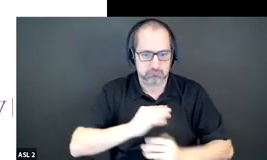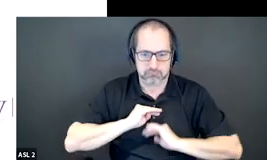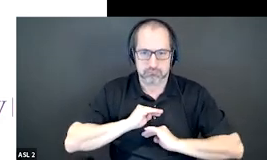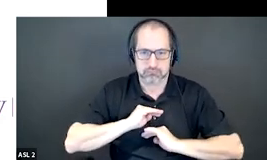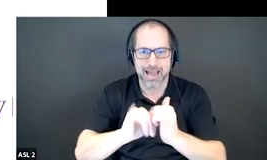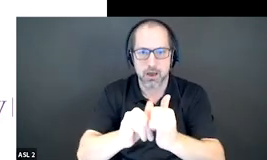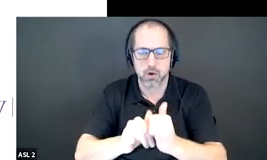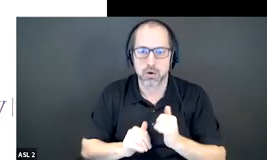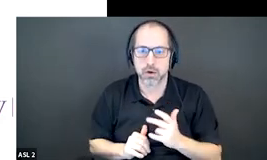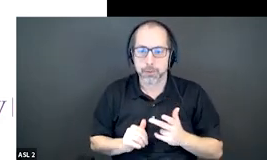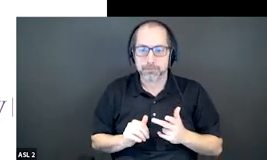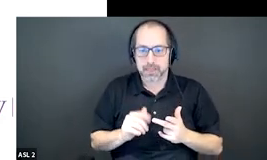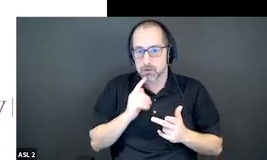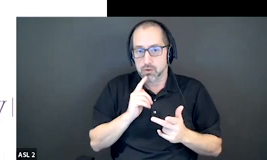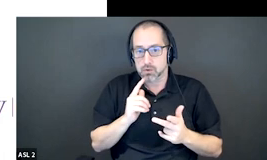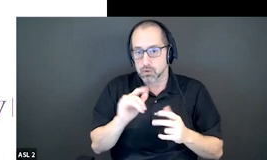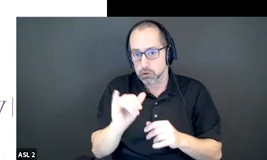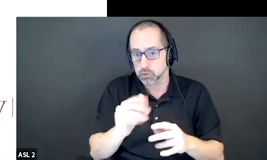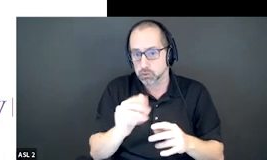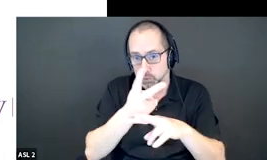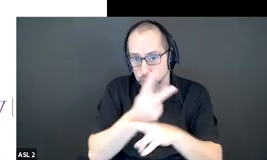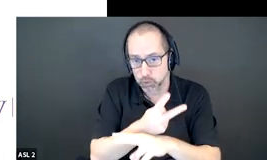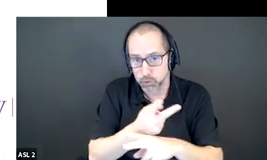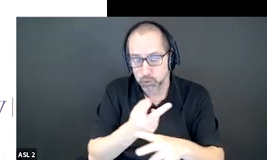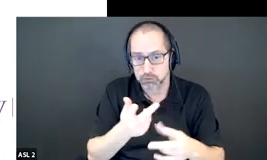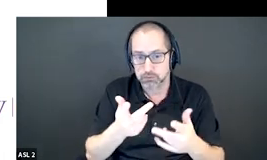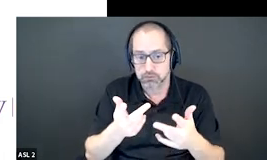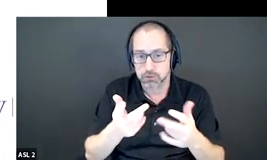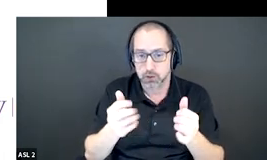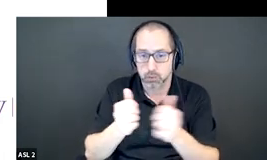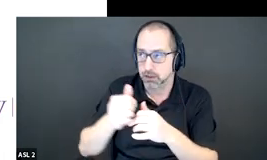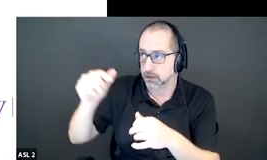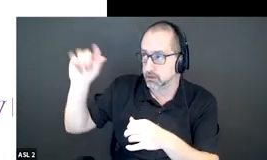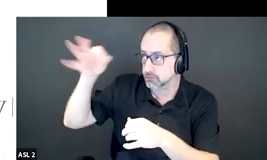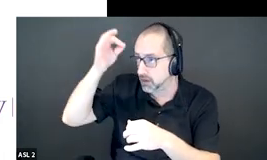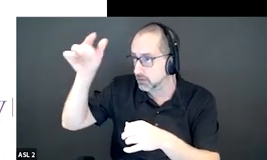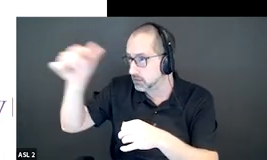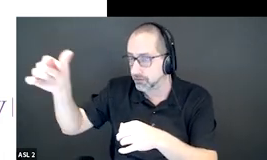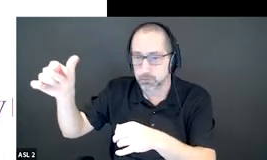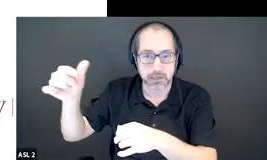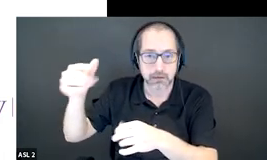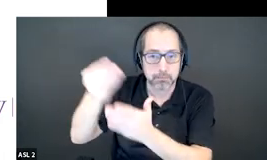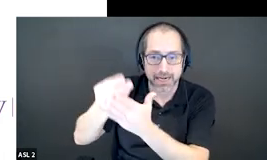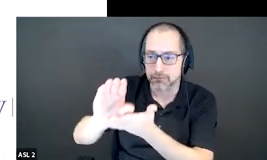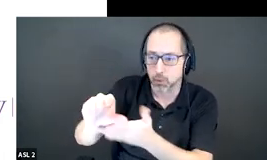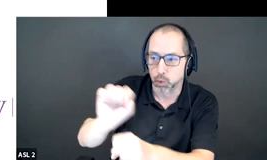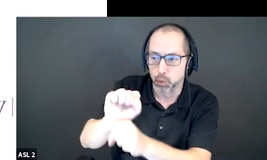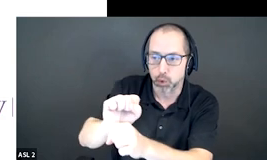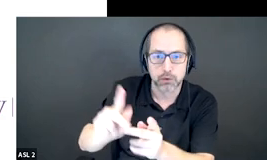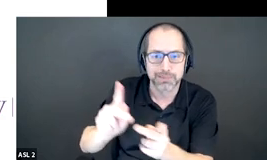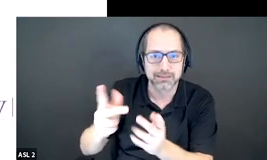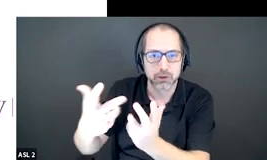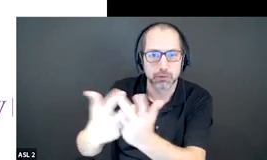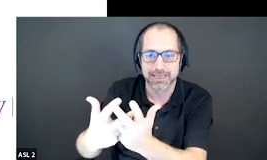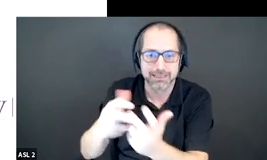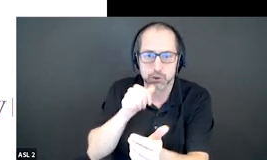addition uh that can be further compounded again by this point about federal funding for workplace accommodations um not being easy to